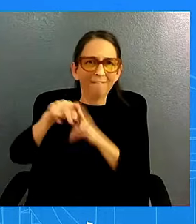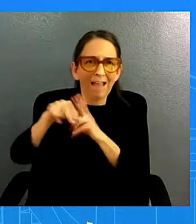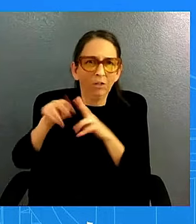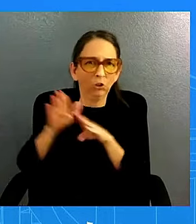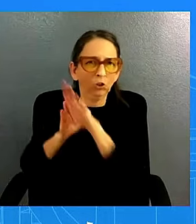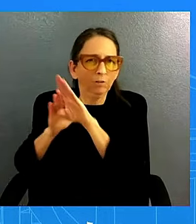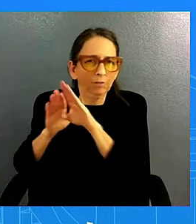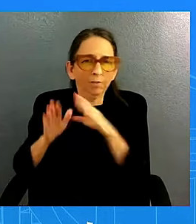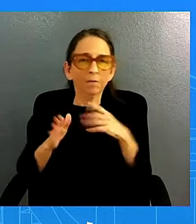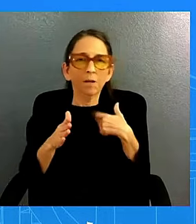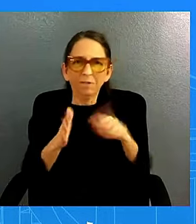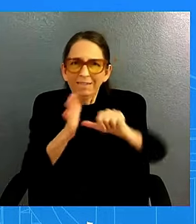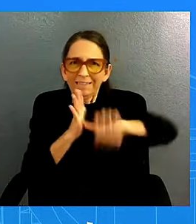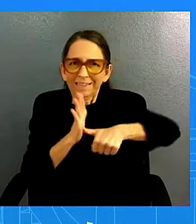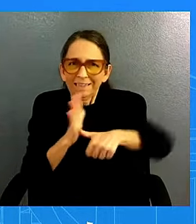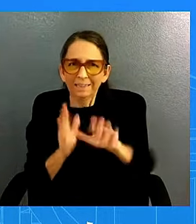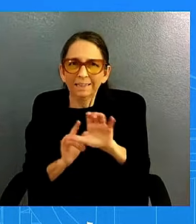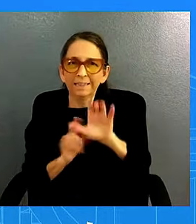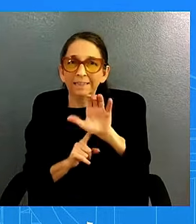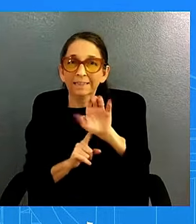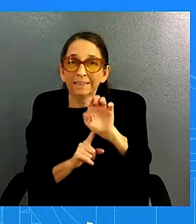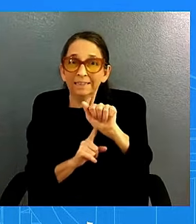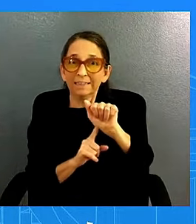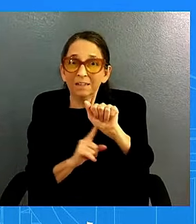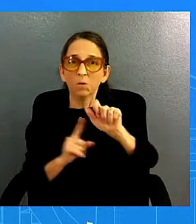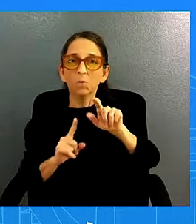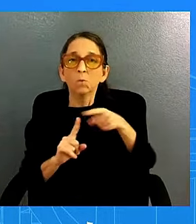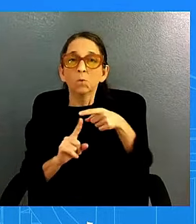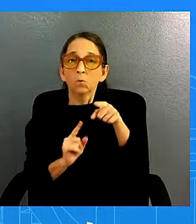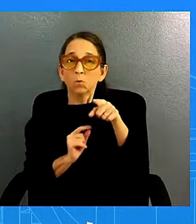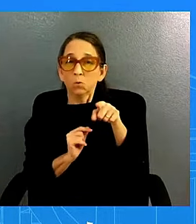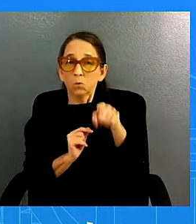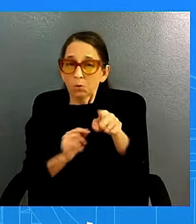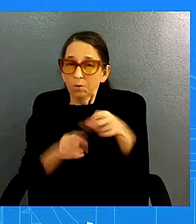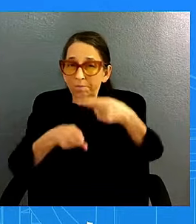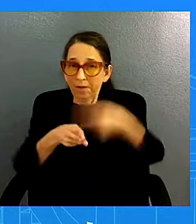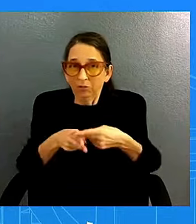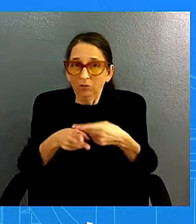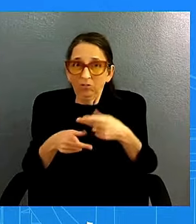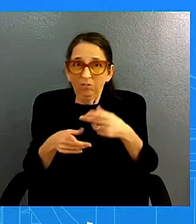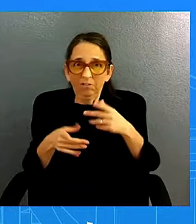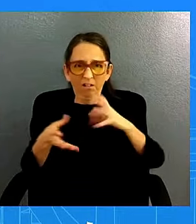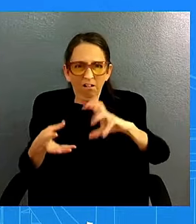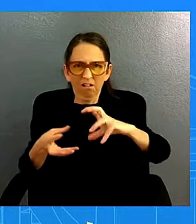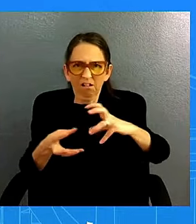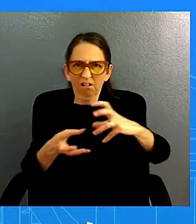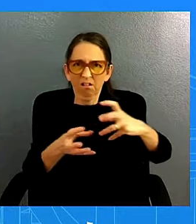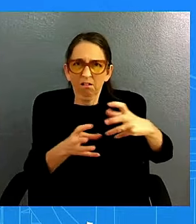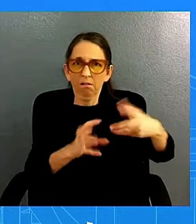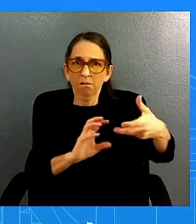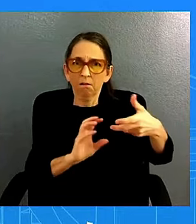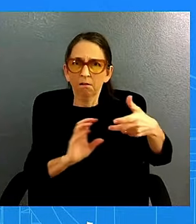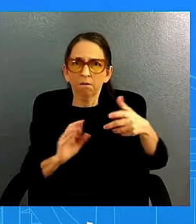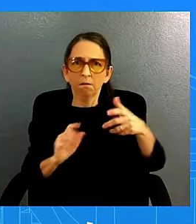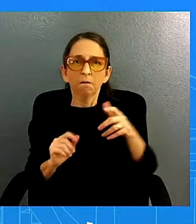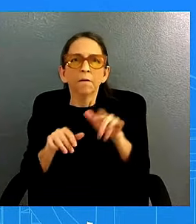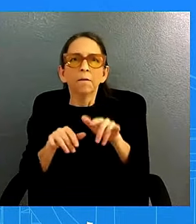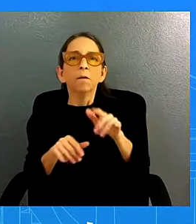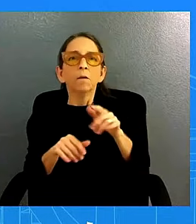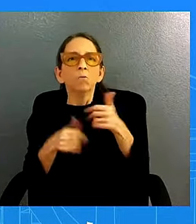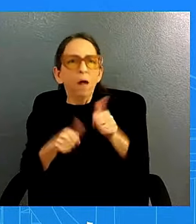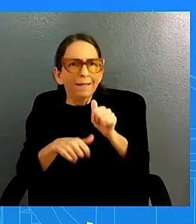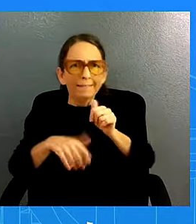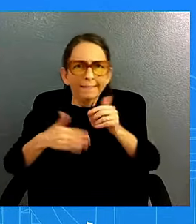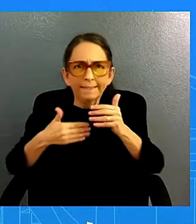side snarling supply side constraints and you plot them against the commodities or the good components within the cpi they track each other